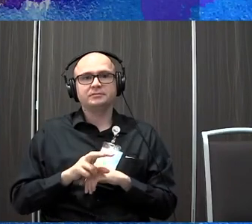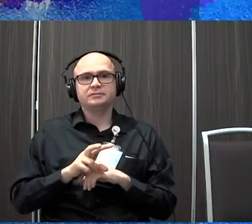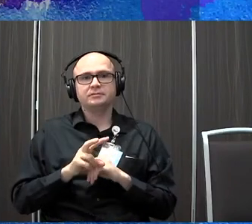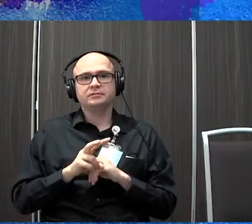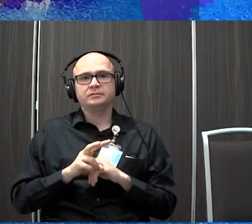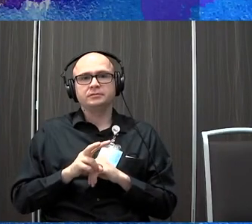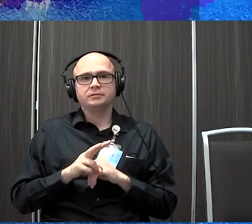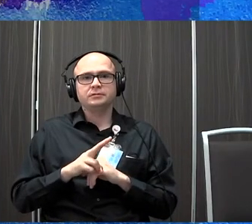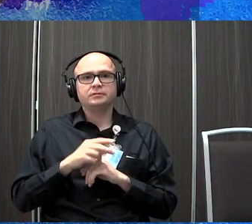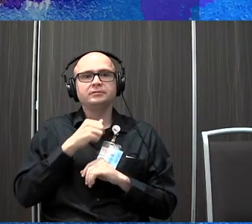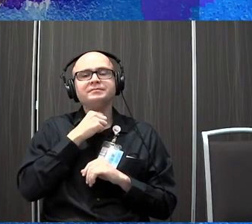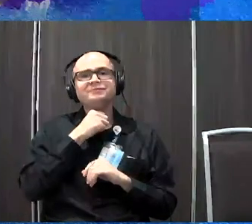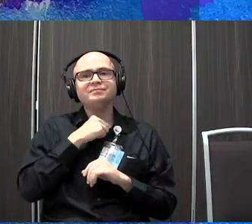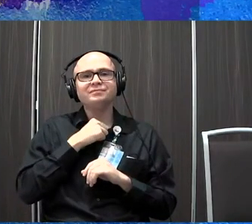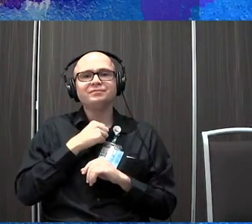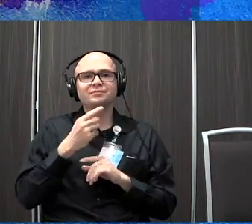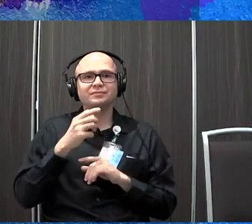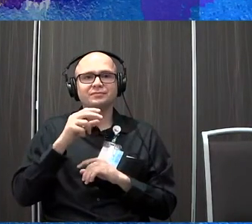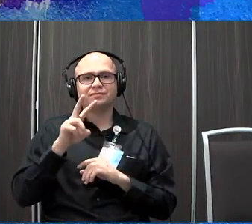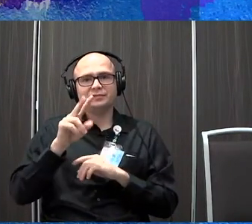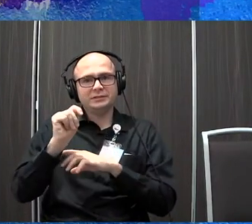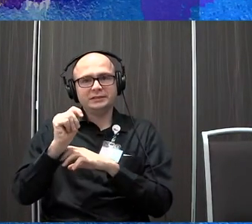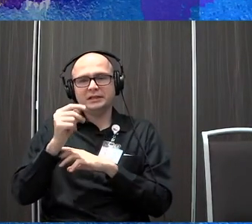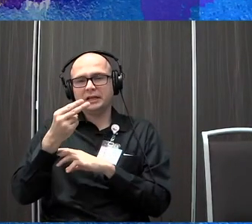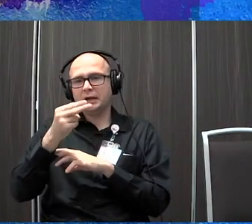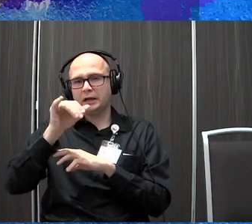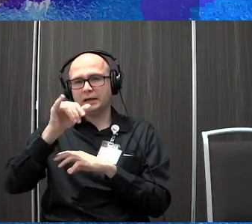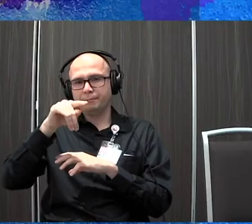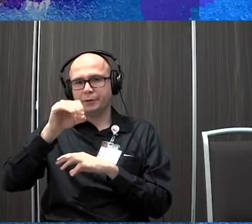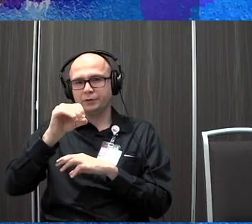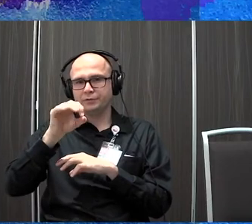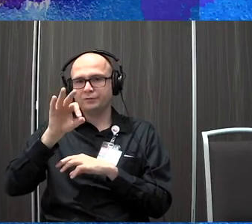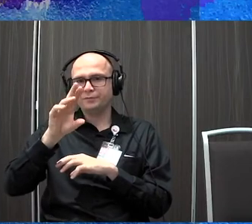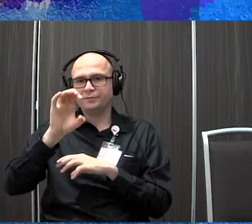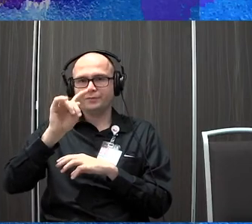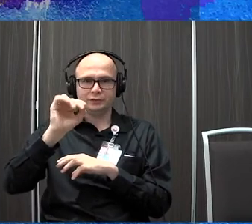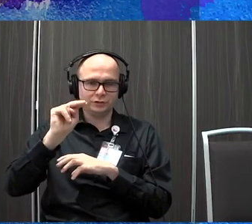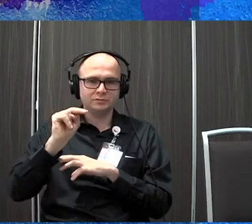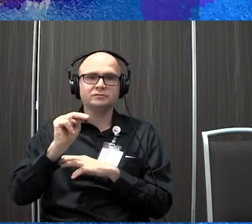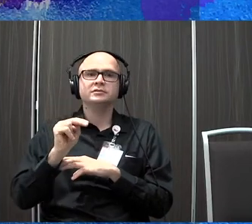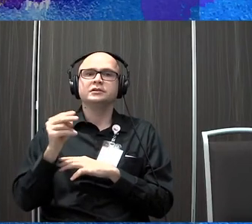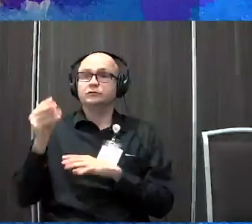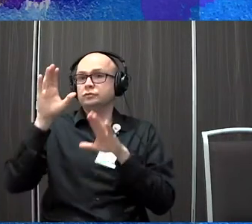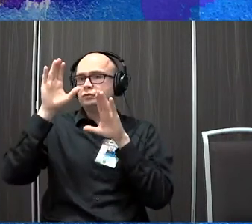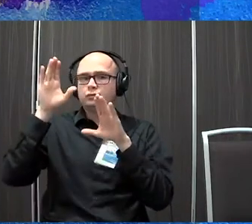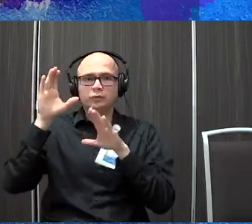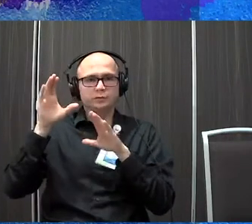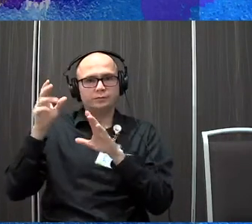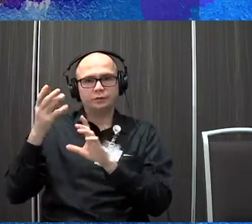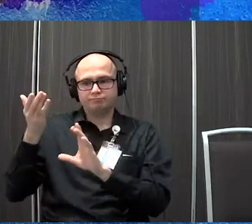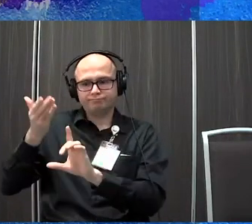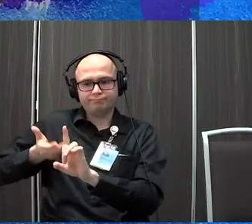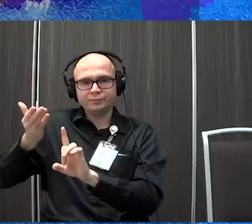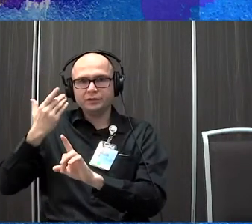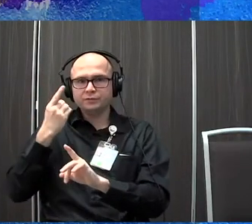bilateral peripheral vestibular hypo function there. Um, so he was a great candidate, I think for, um,